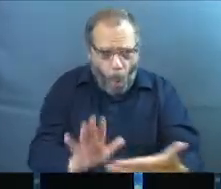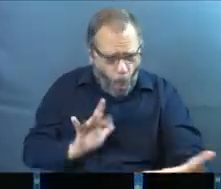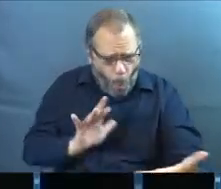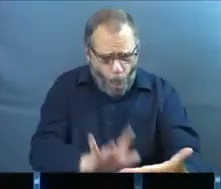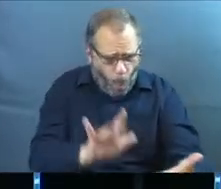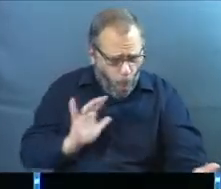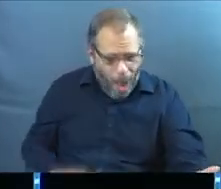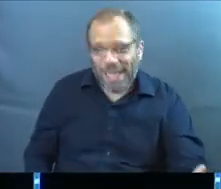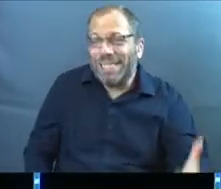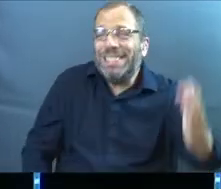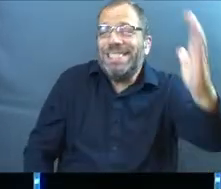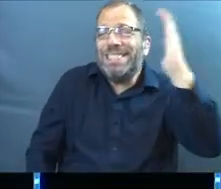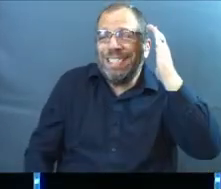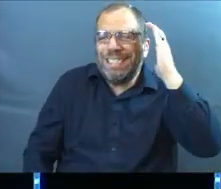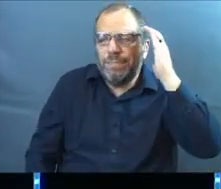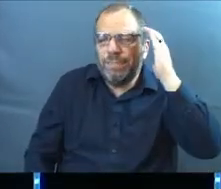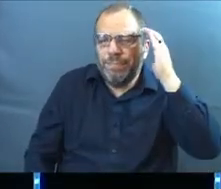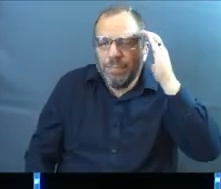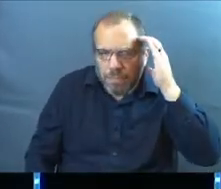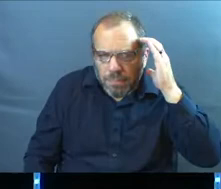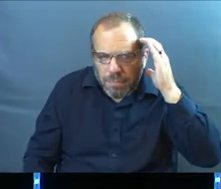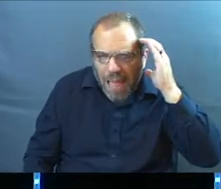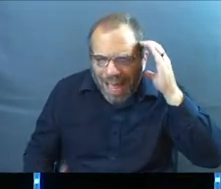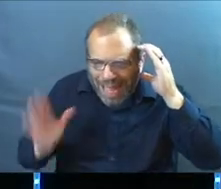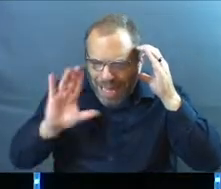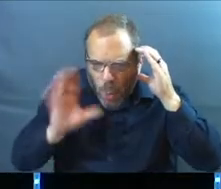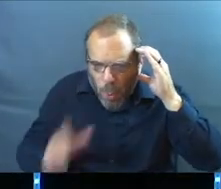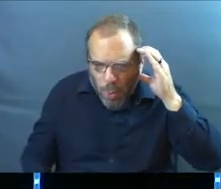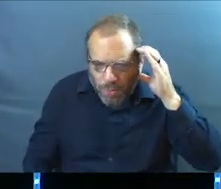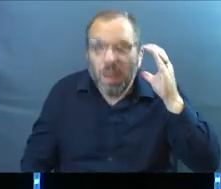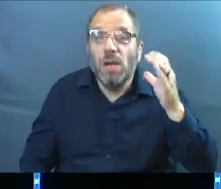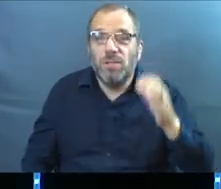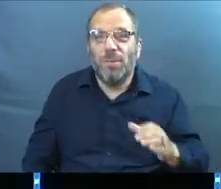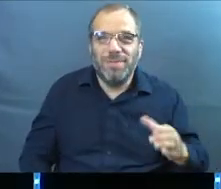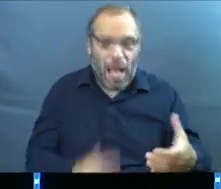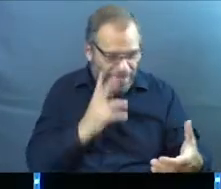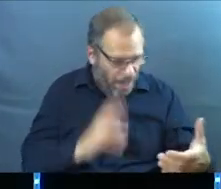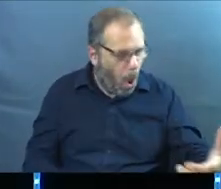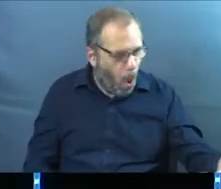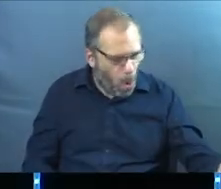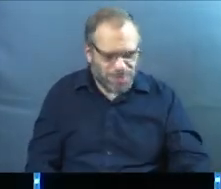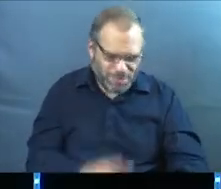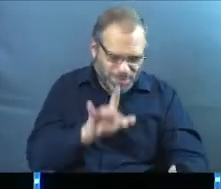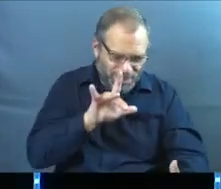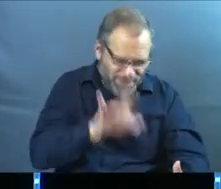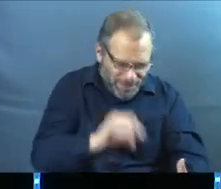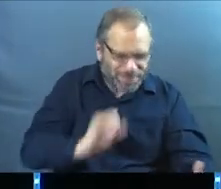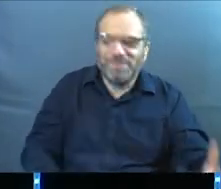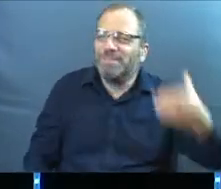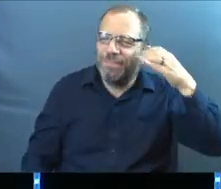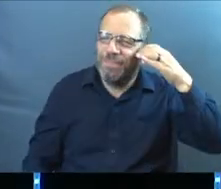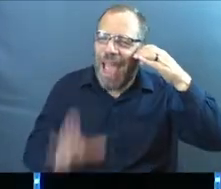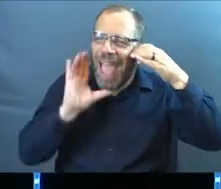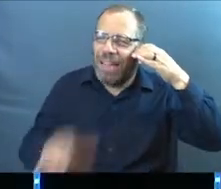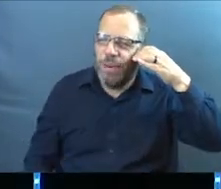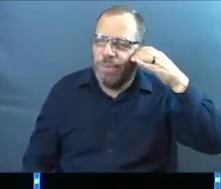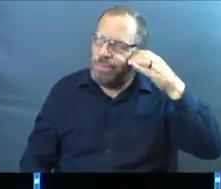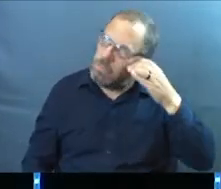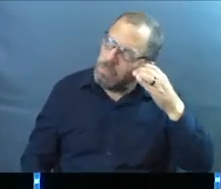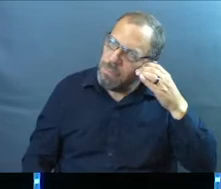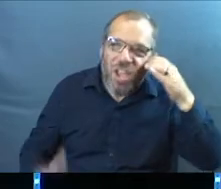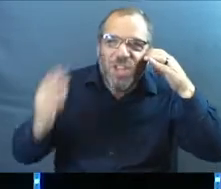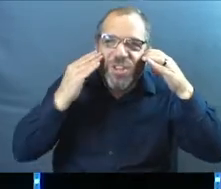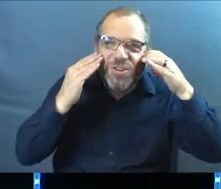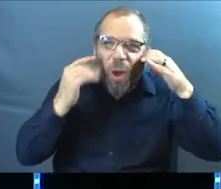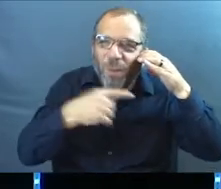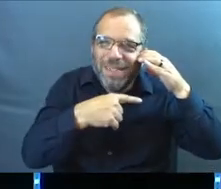Beautiful. Started to use it. It wouldn't work. Like, and here's how it wouldn't work. I would get a call. Answer the call. Hello? No noise, right? You